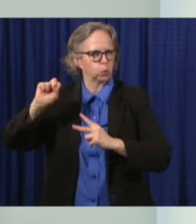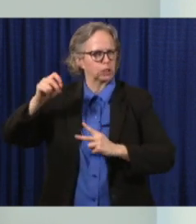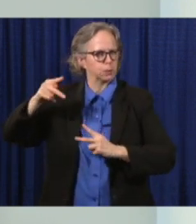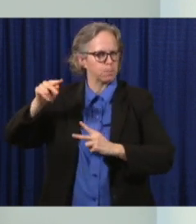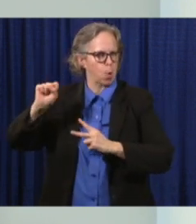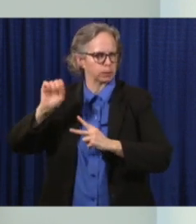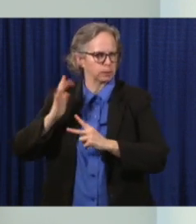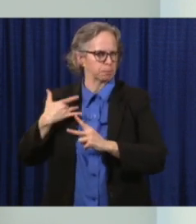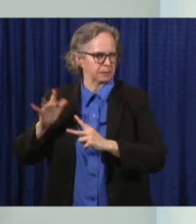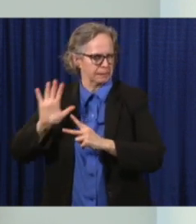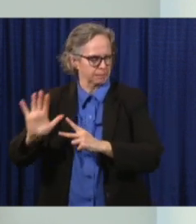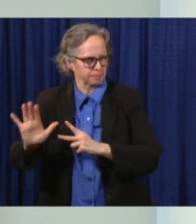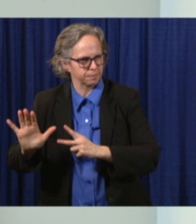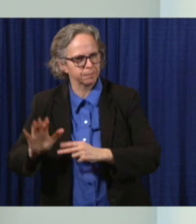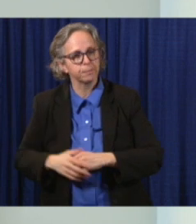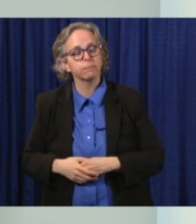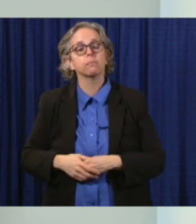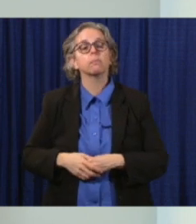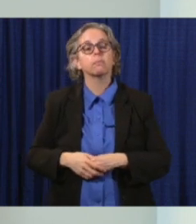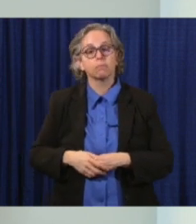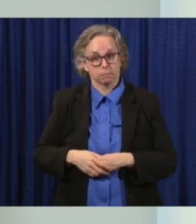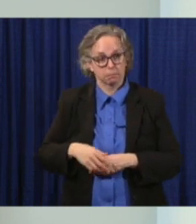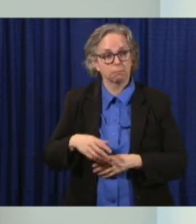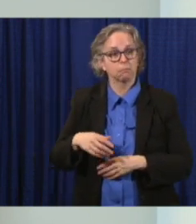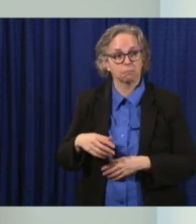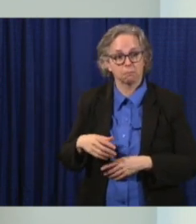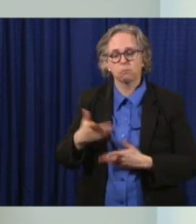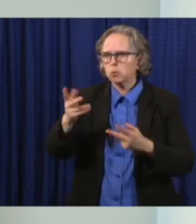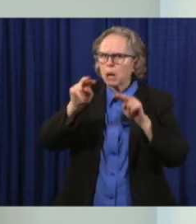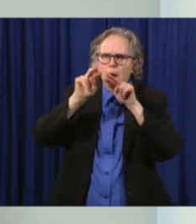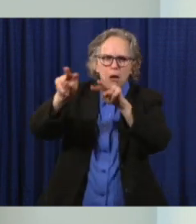are guidance around.